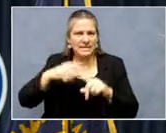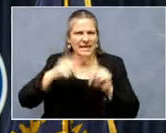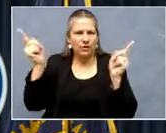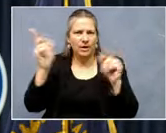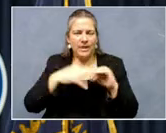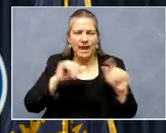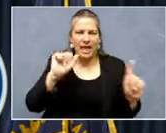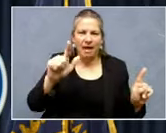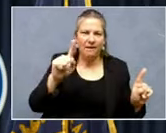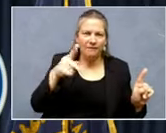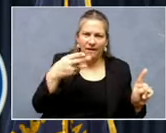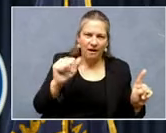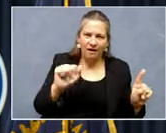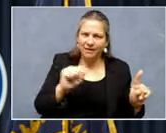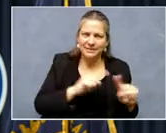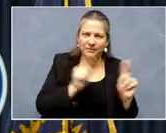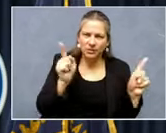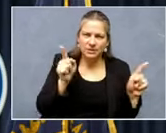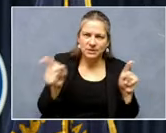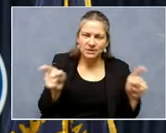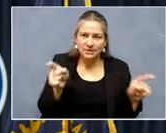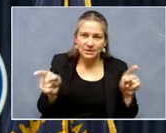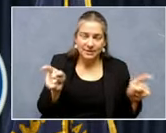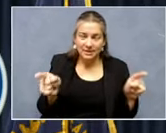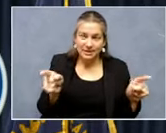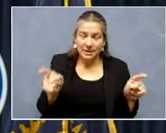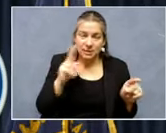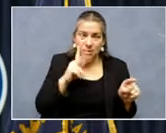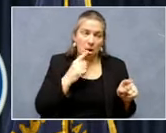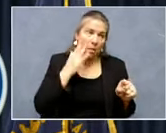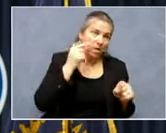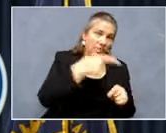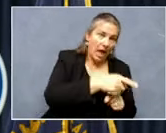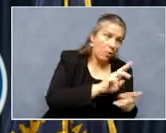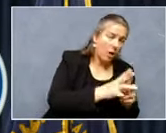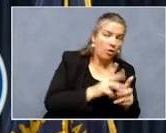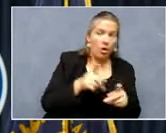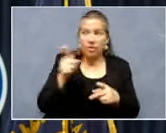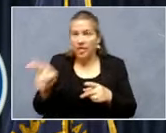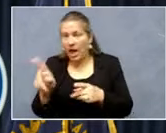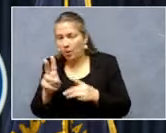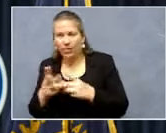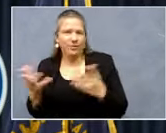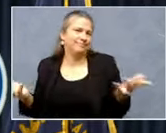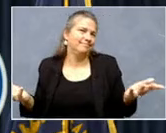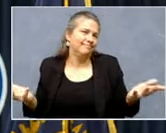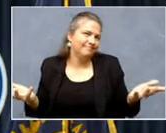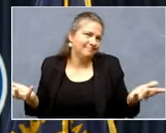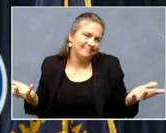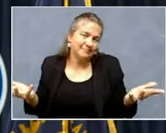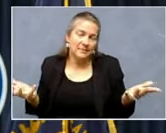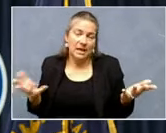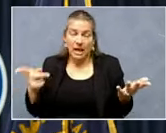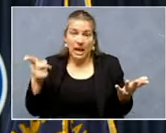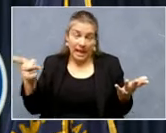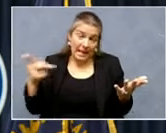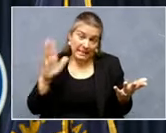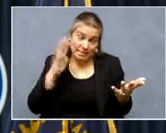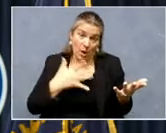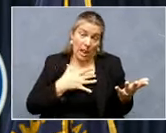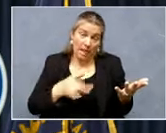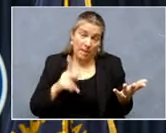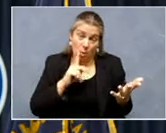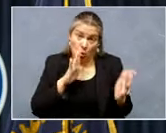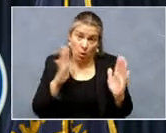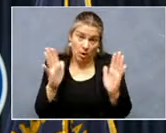variant. And everybody wants to say it likes this type of weather or that type of weather. Certainly it likes people in close confined spaces. And, and that's, uh,